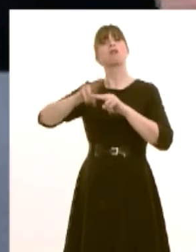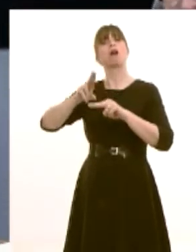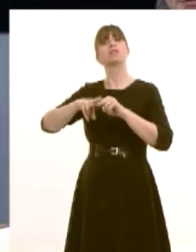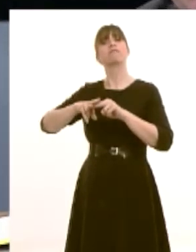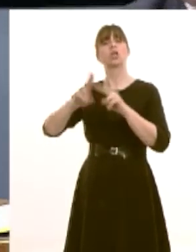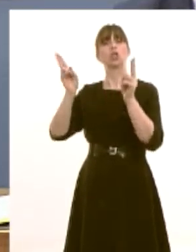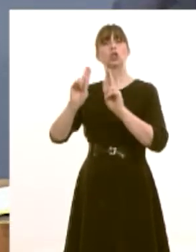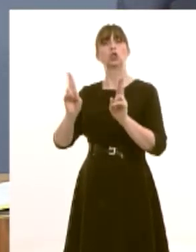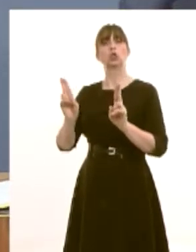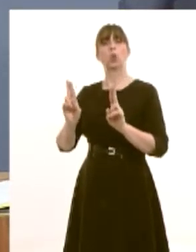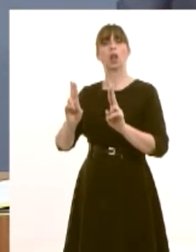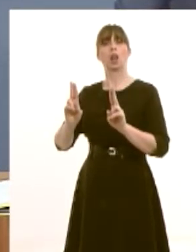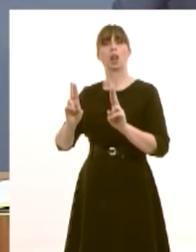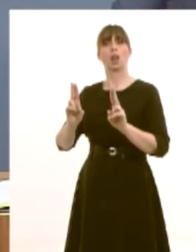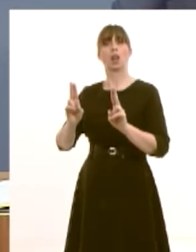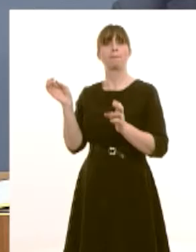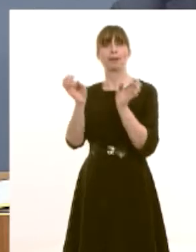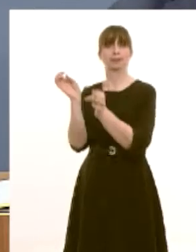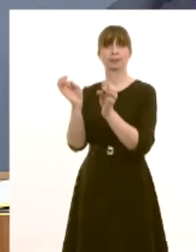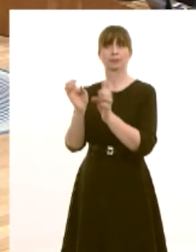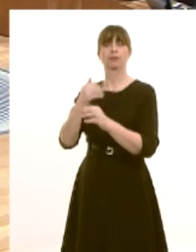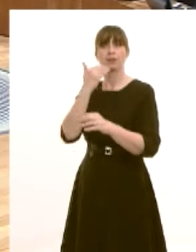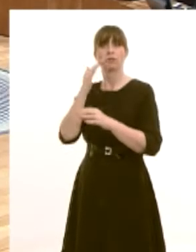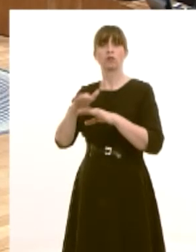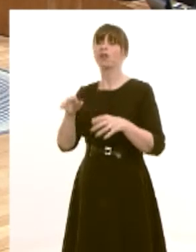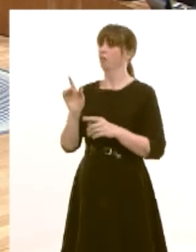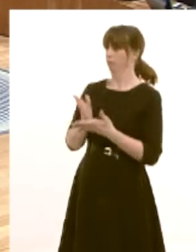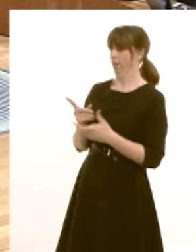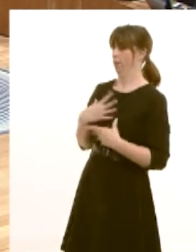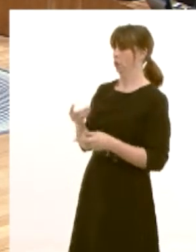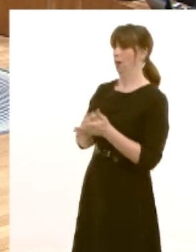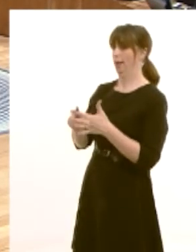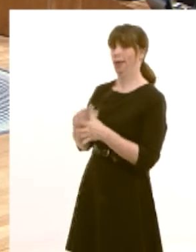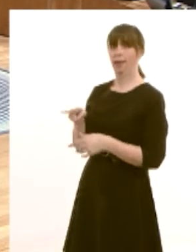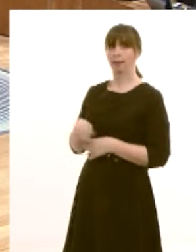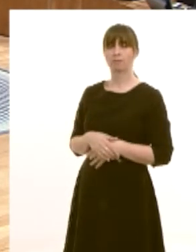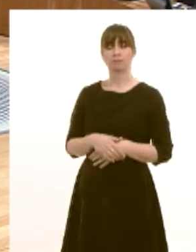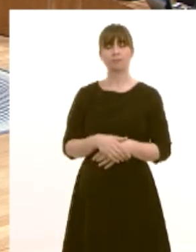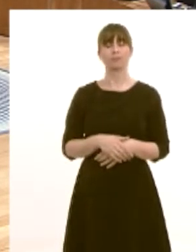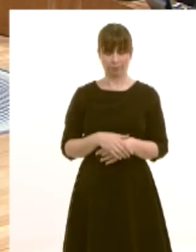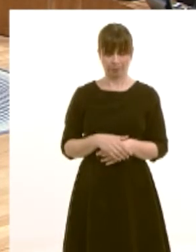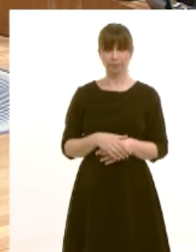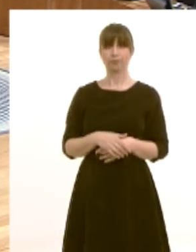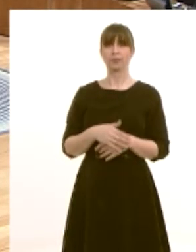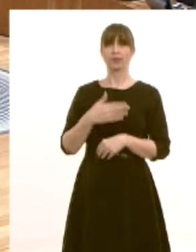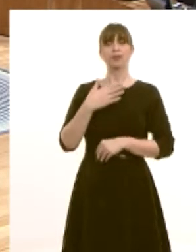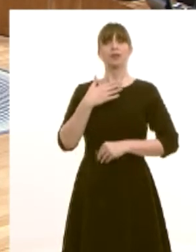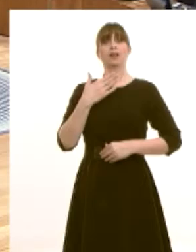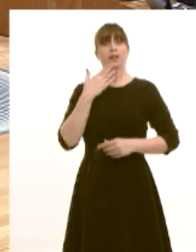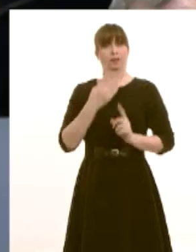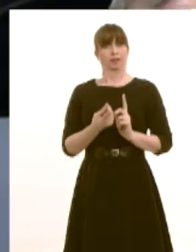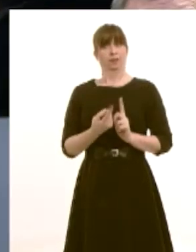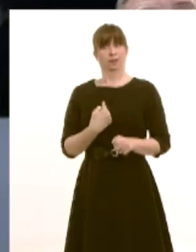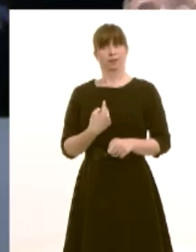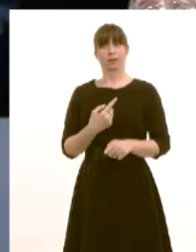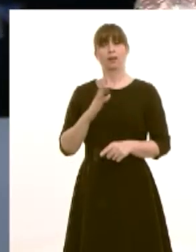well that would be a matter of course for the cardiff lea well thank you for that answer first minister such as it was um i must declare